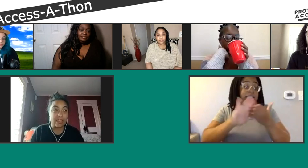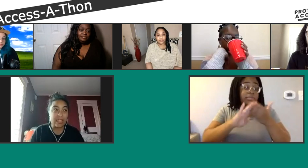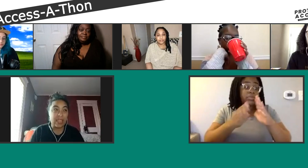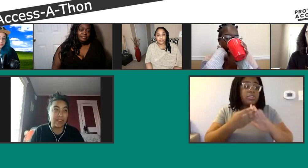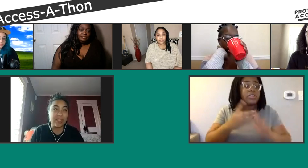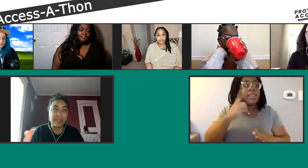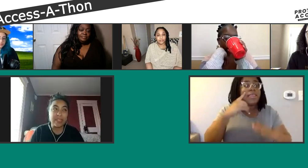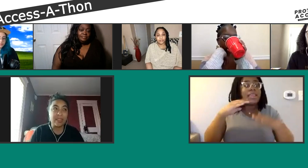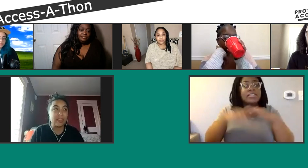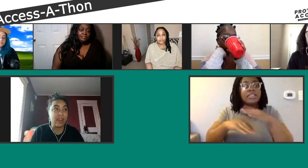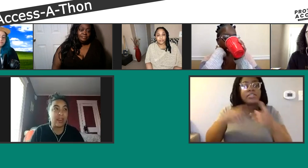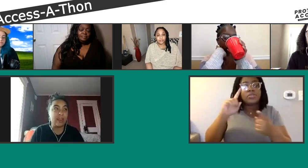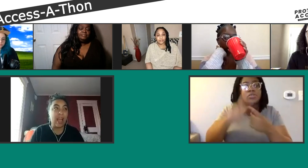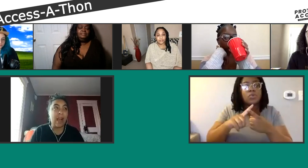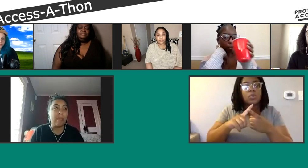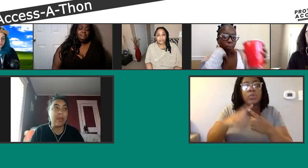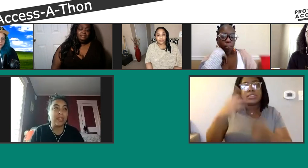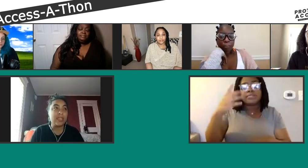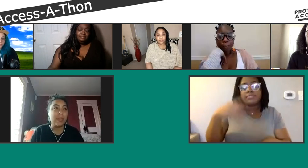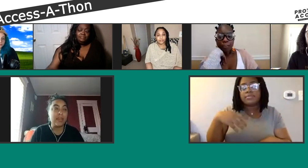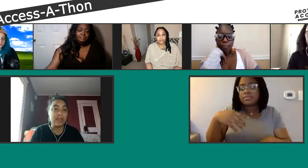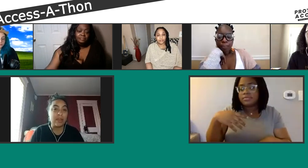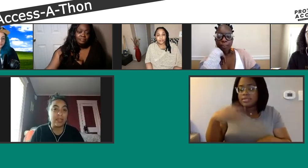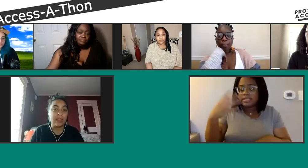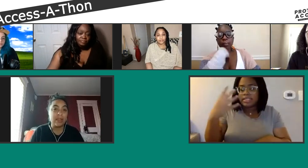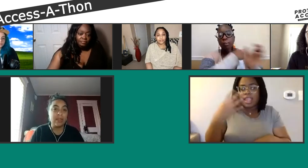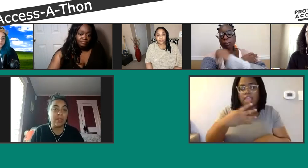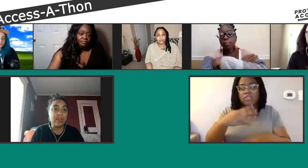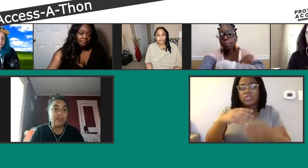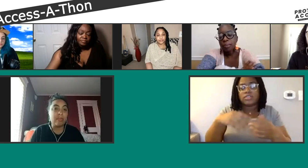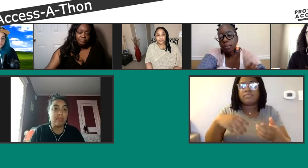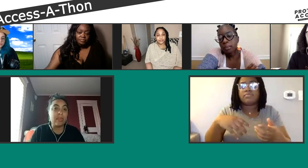to psychiatric services and how much that's been disrupted